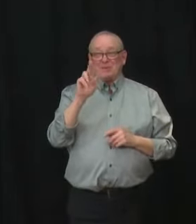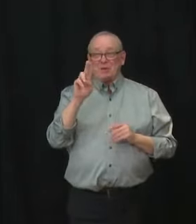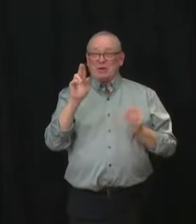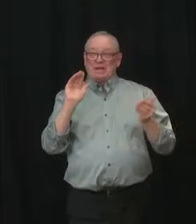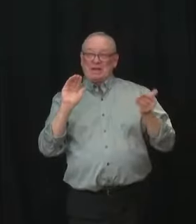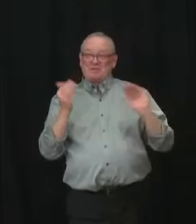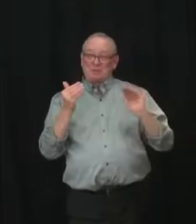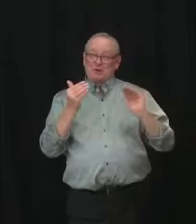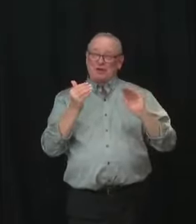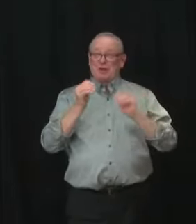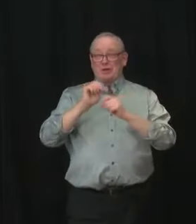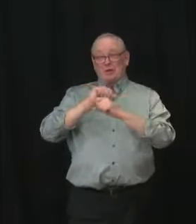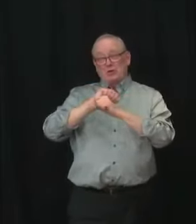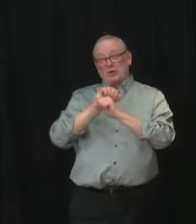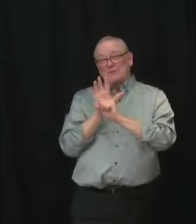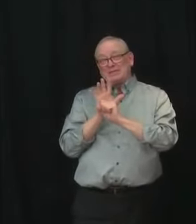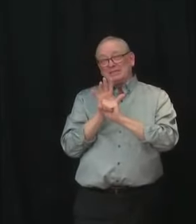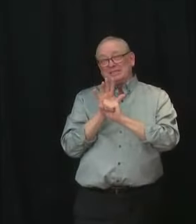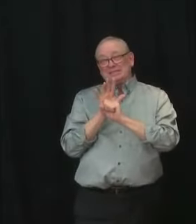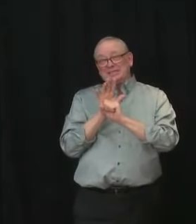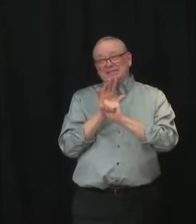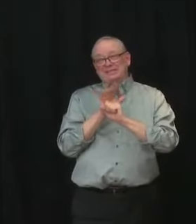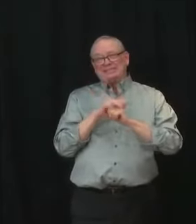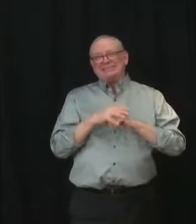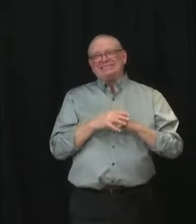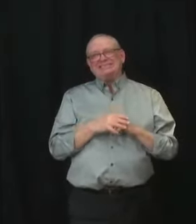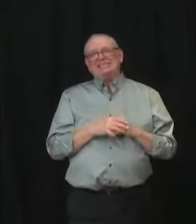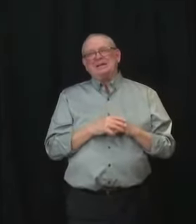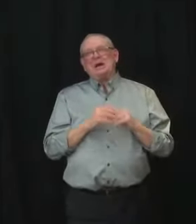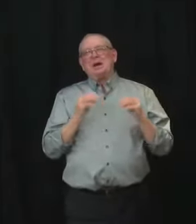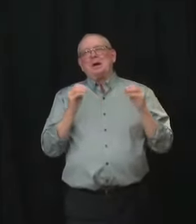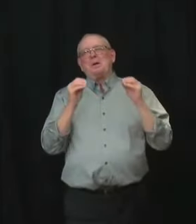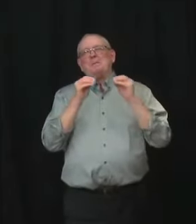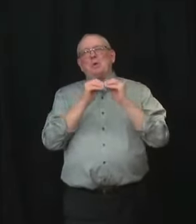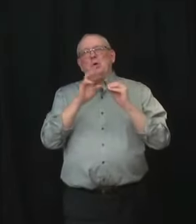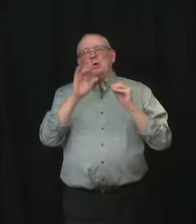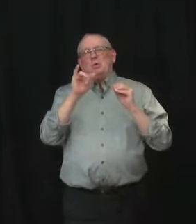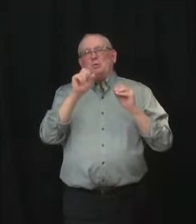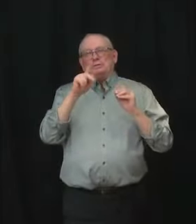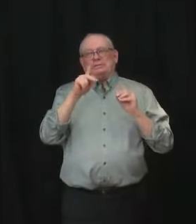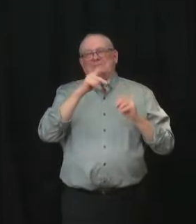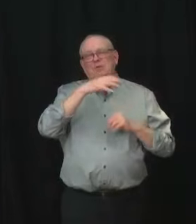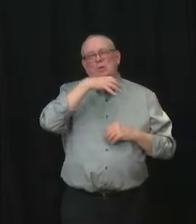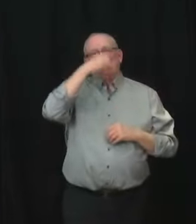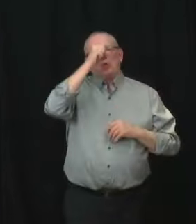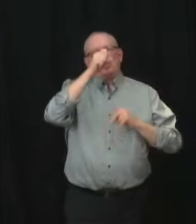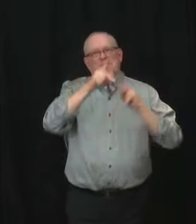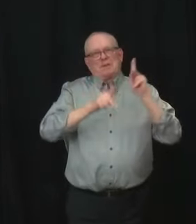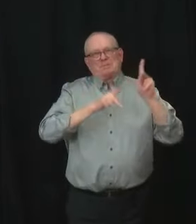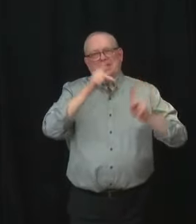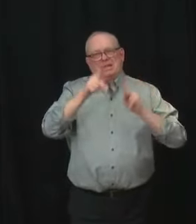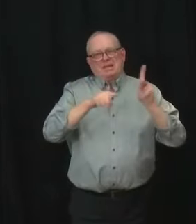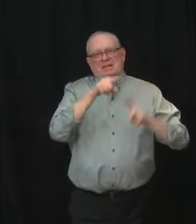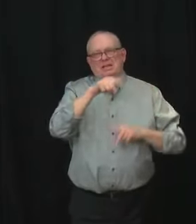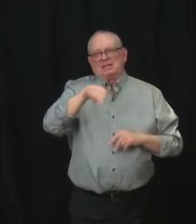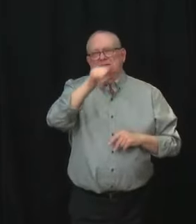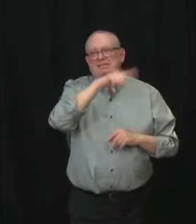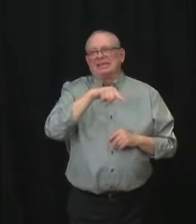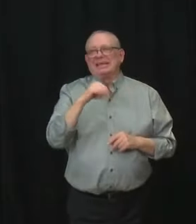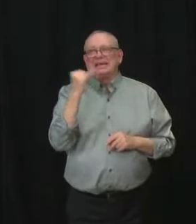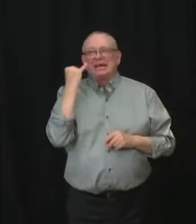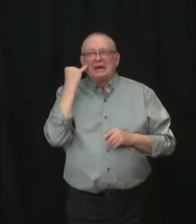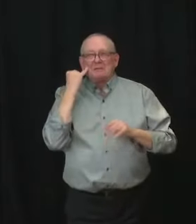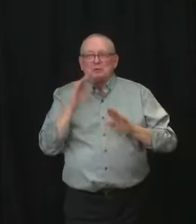fact that children can unfortunately introduce the virus back to households or those who they're around.